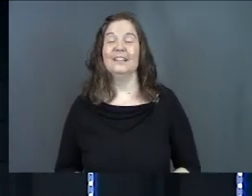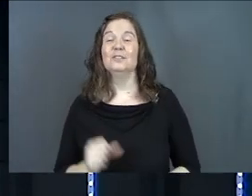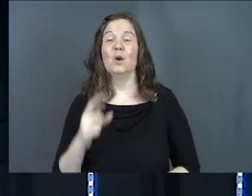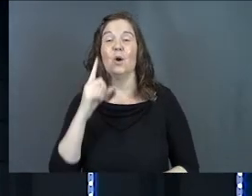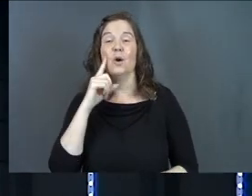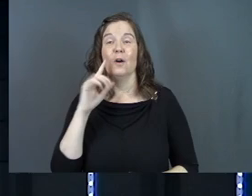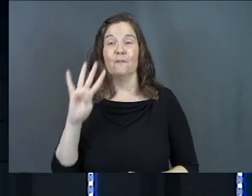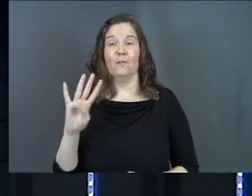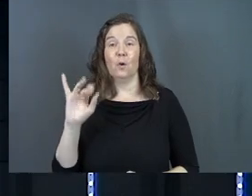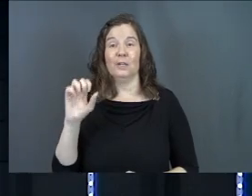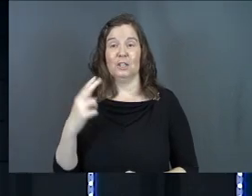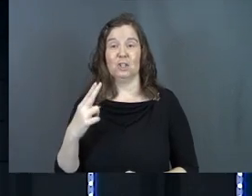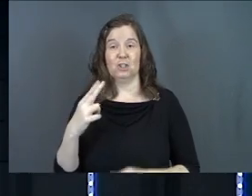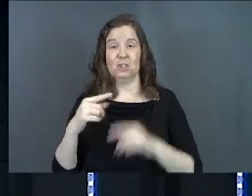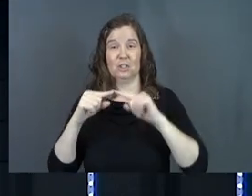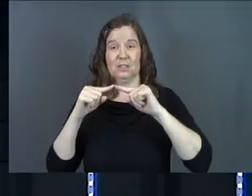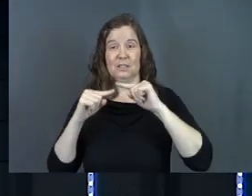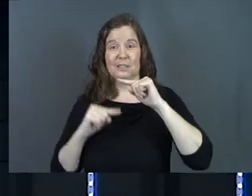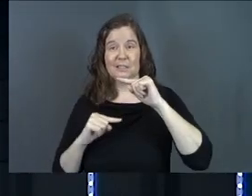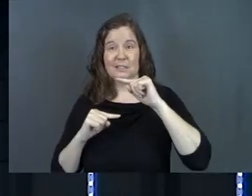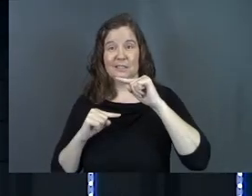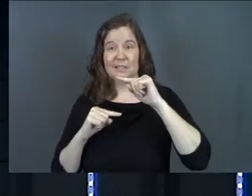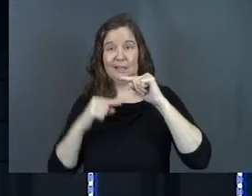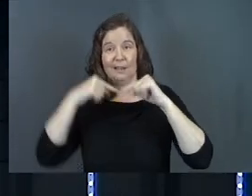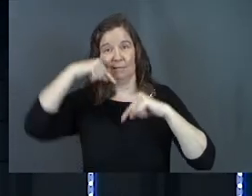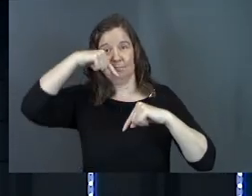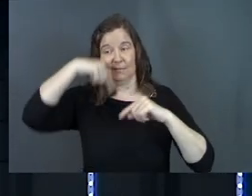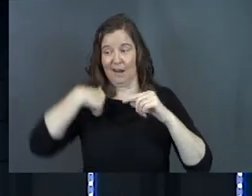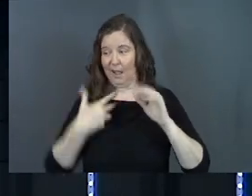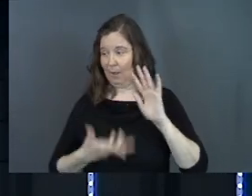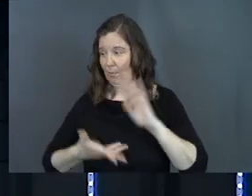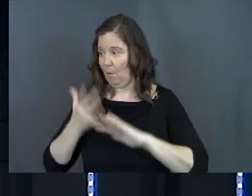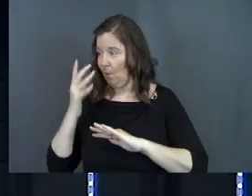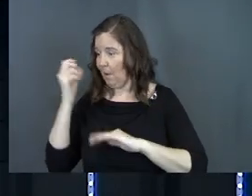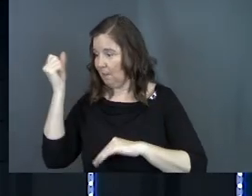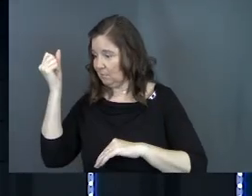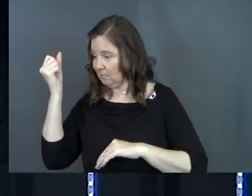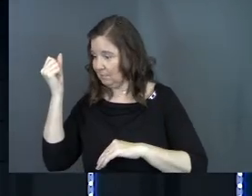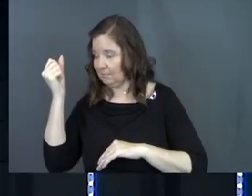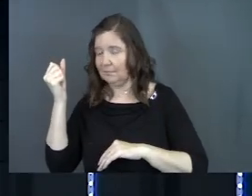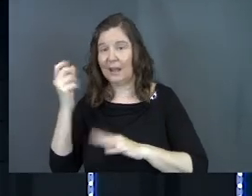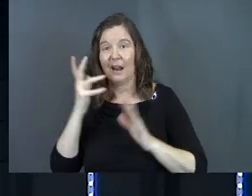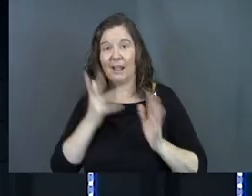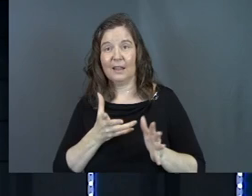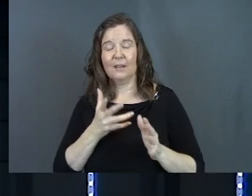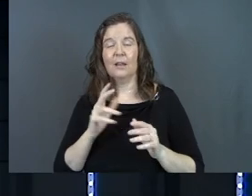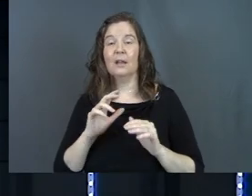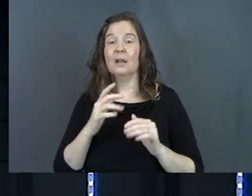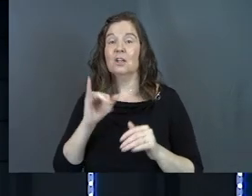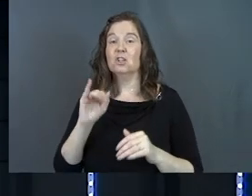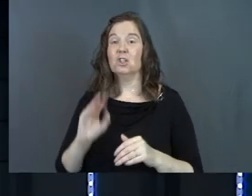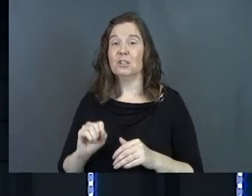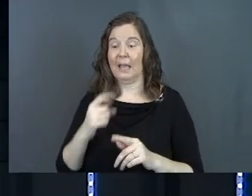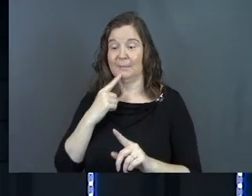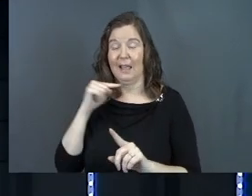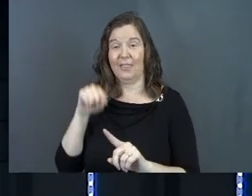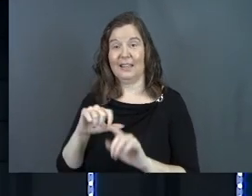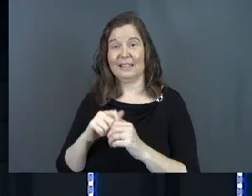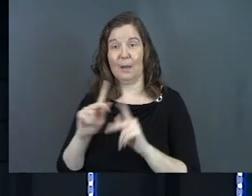So four inch, I walk away. James is like, this is how people are